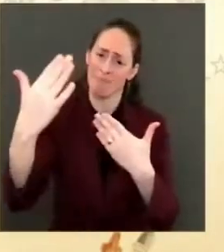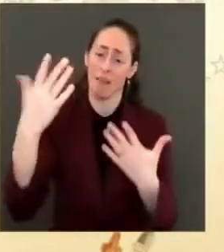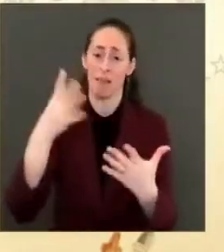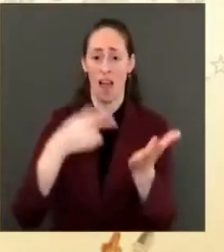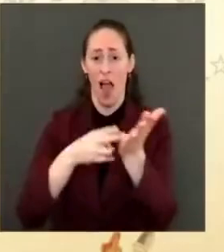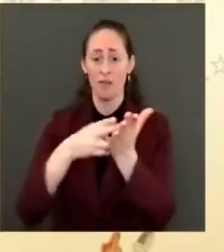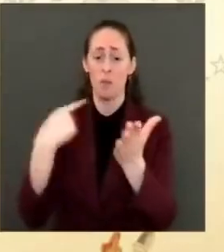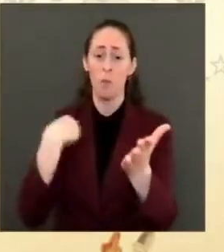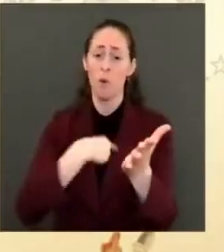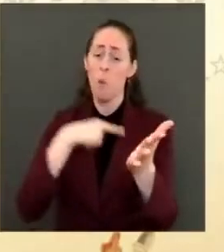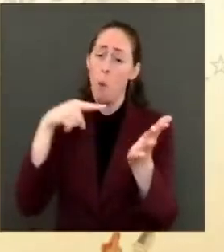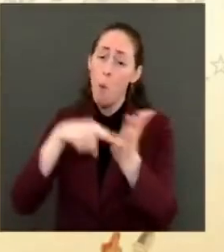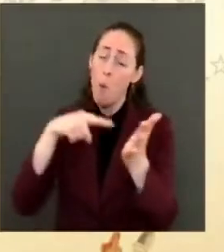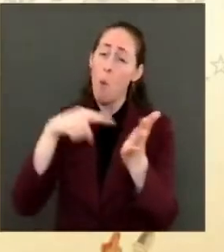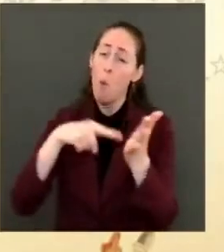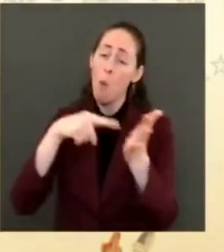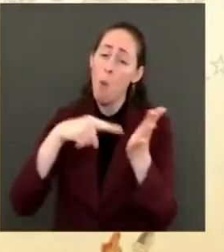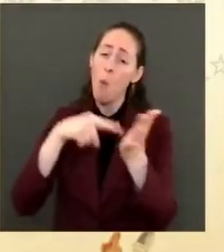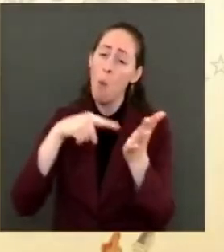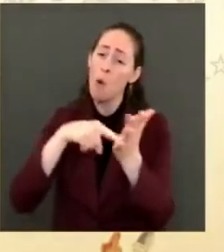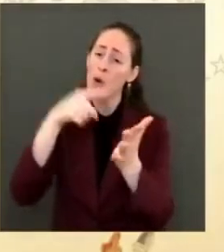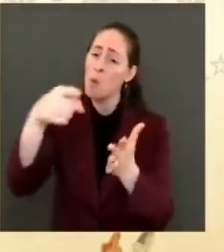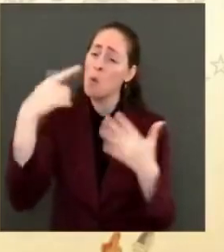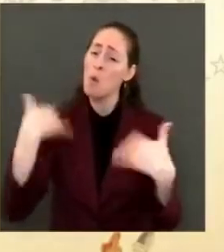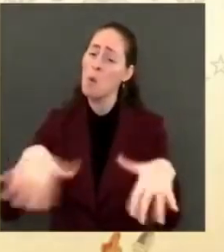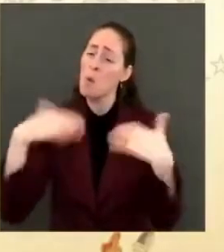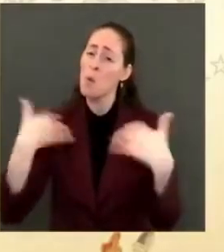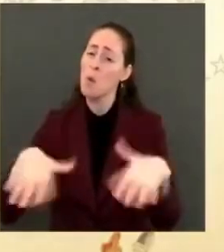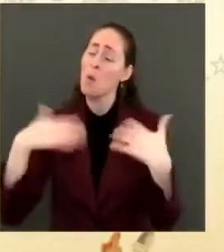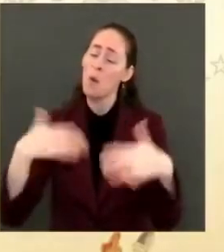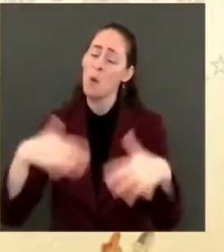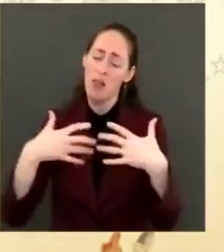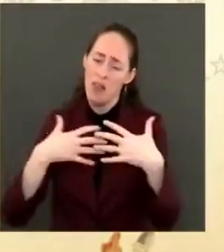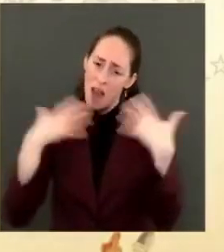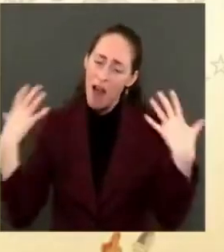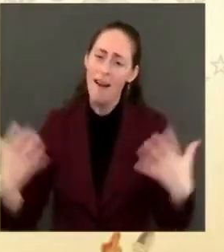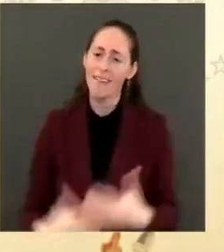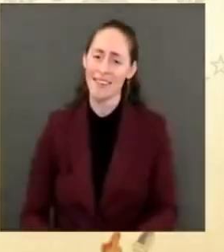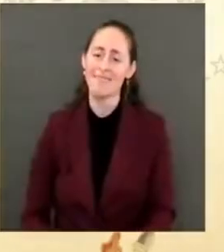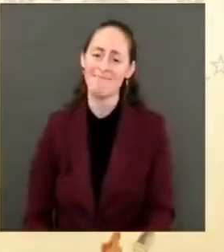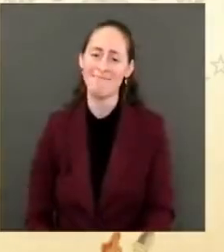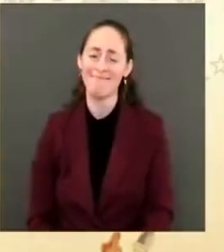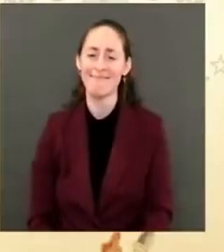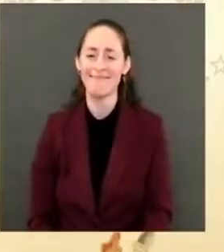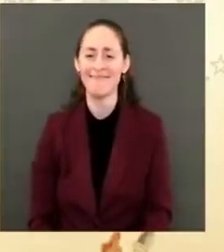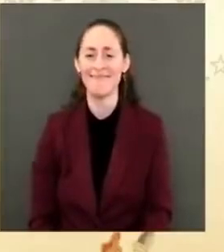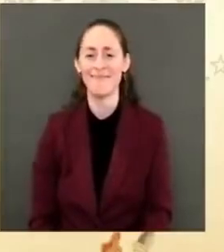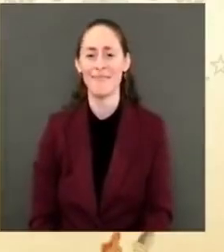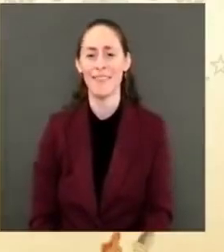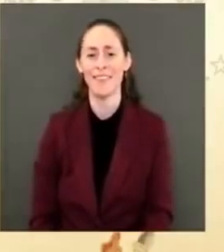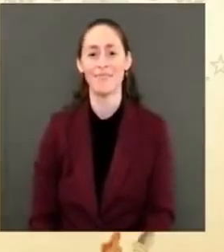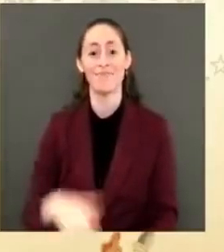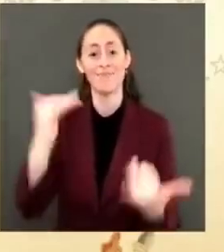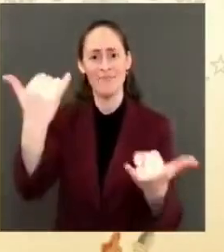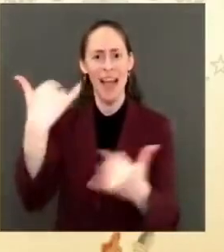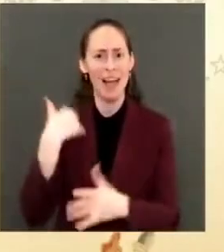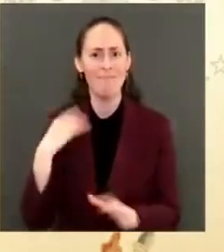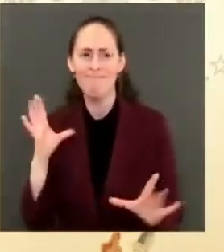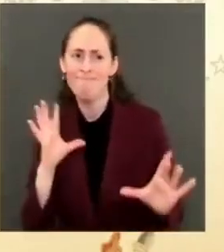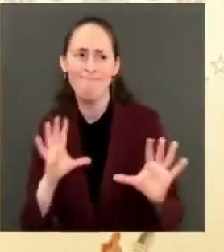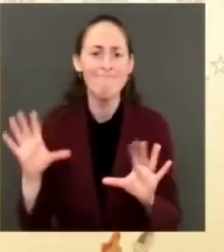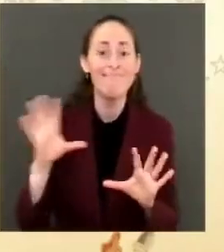Now, where am I supposed to go? I'm supposed to get back and see how she points. Look at this. Get back here. You can tell she's a professor, can't you?